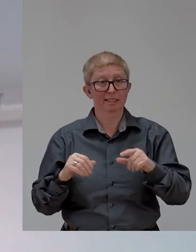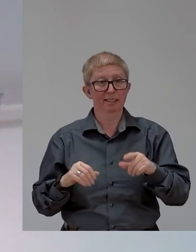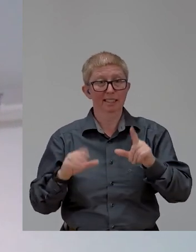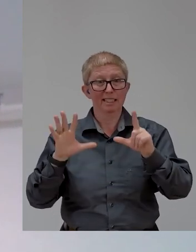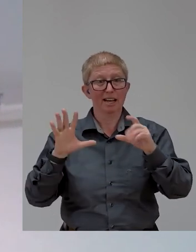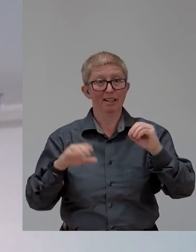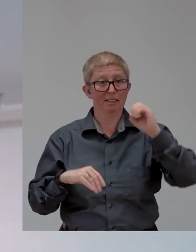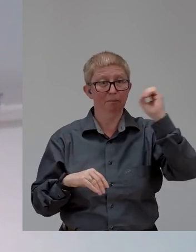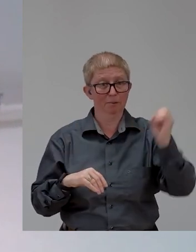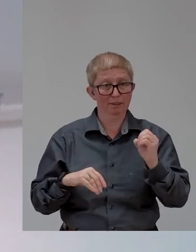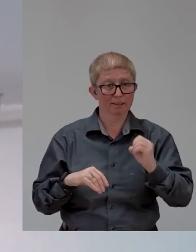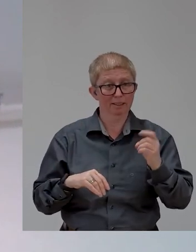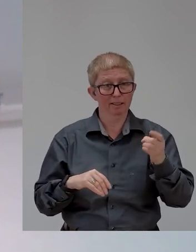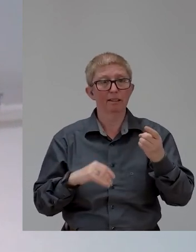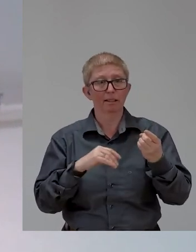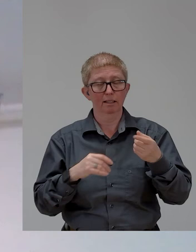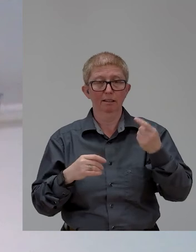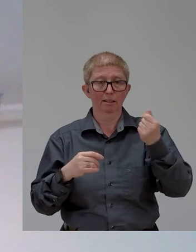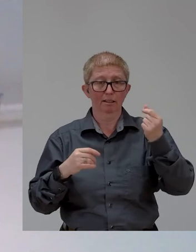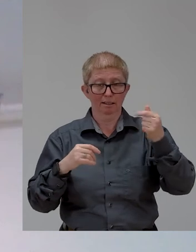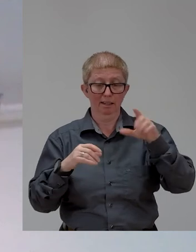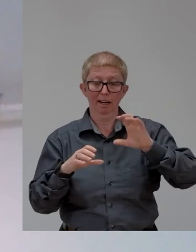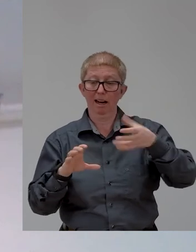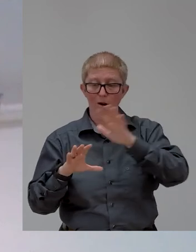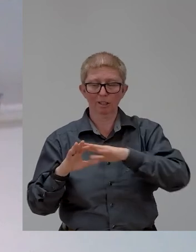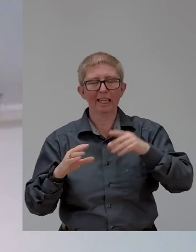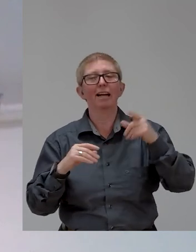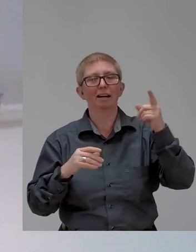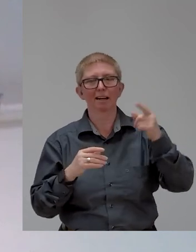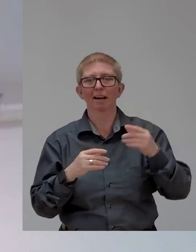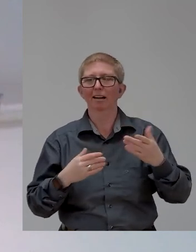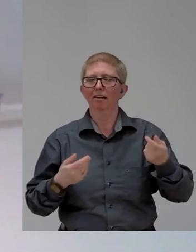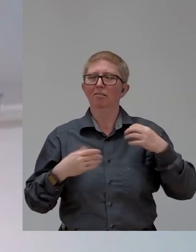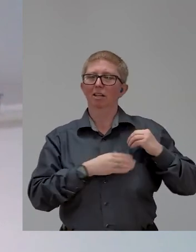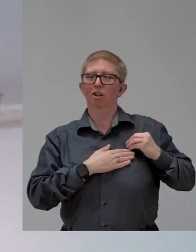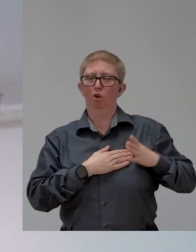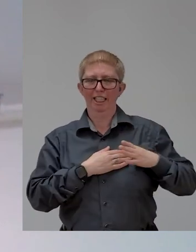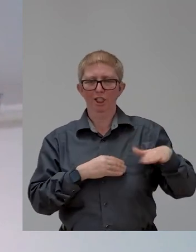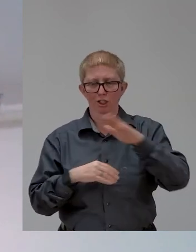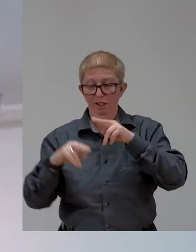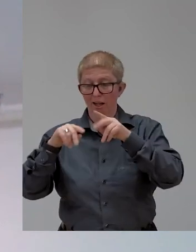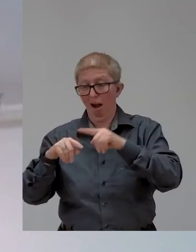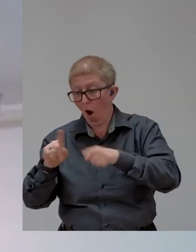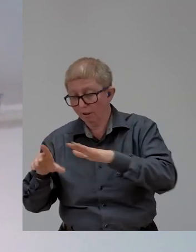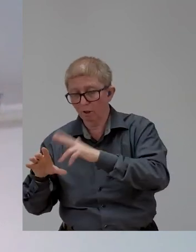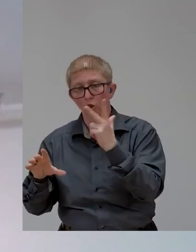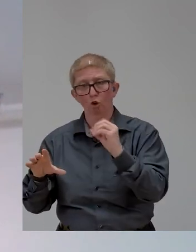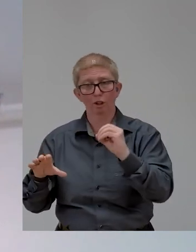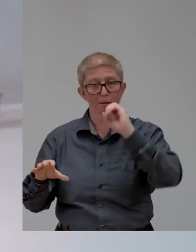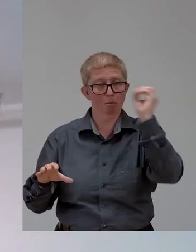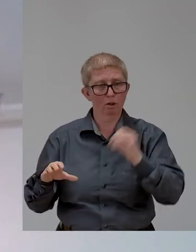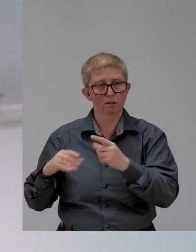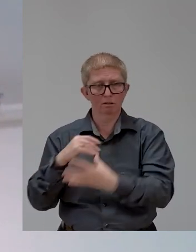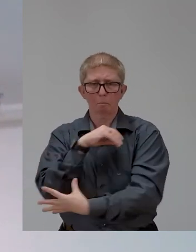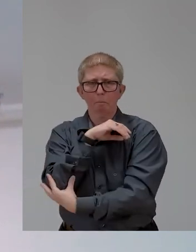middle- and low-income countries, there are laws that guarantee reasonable accommodations. The idea that employers have to adjust